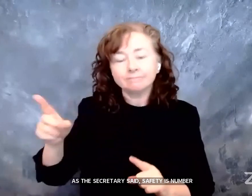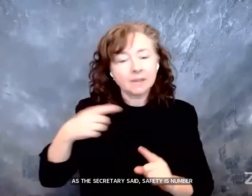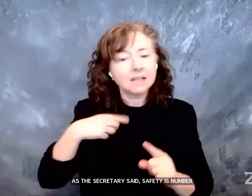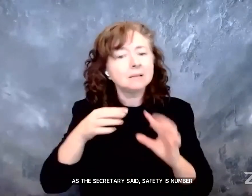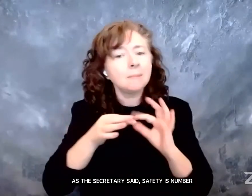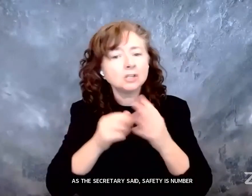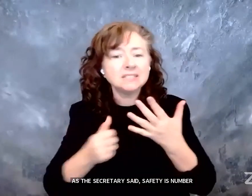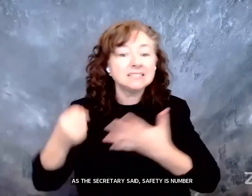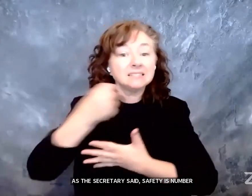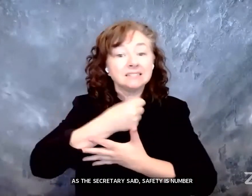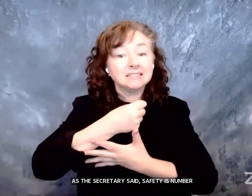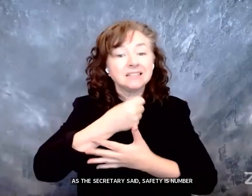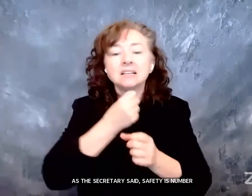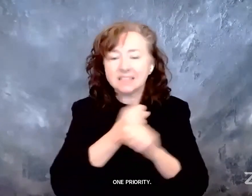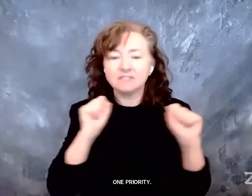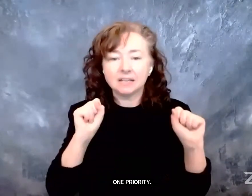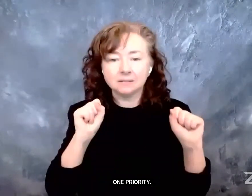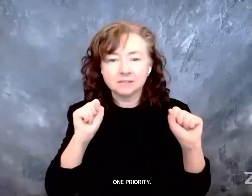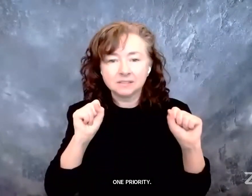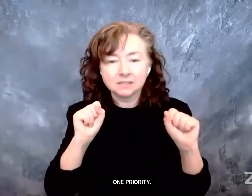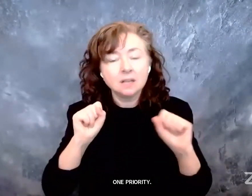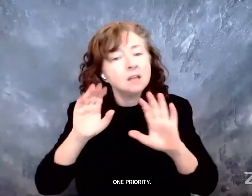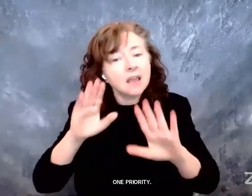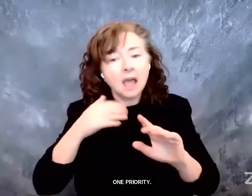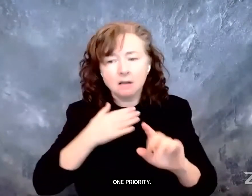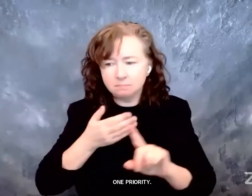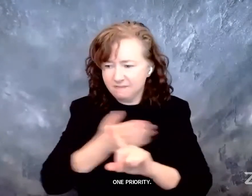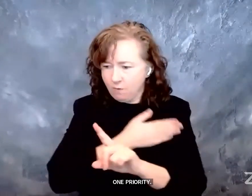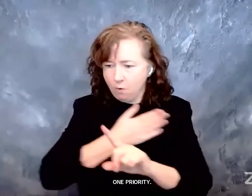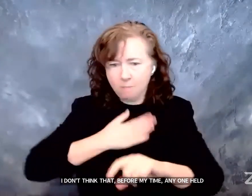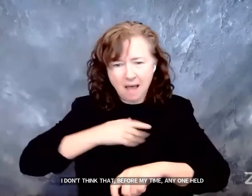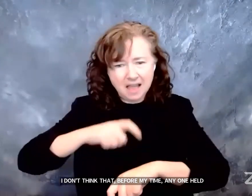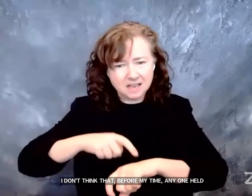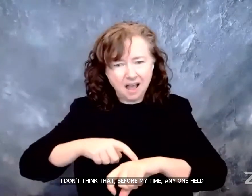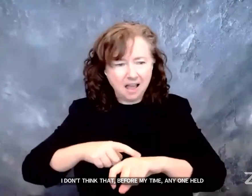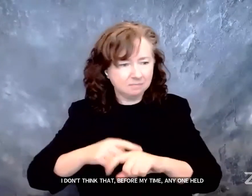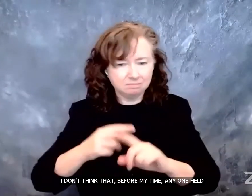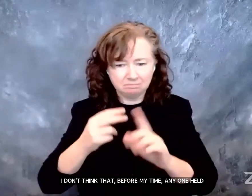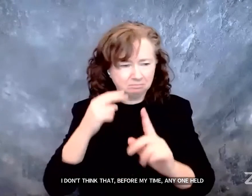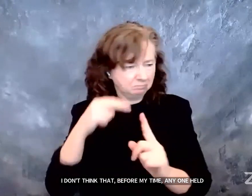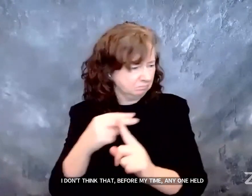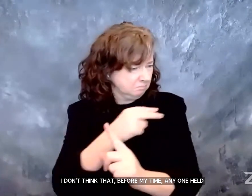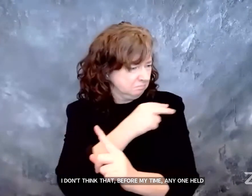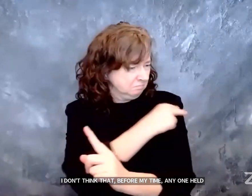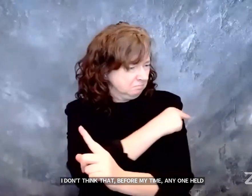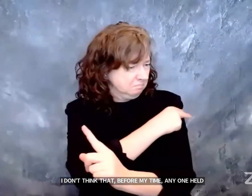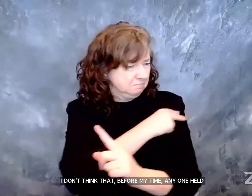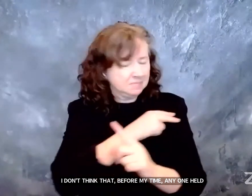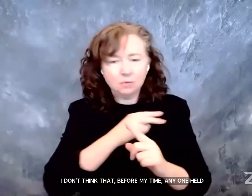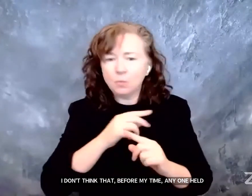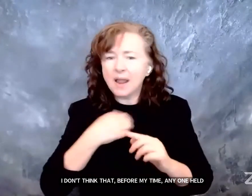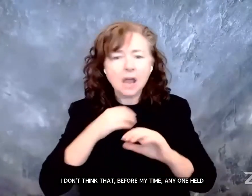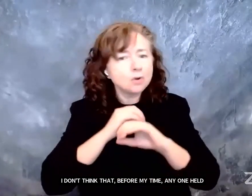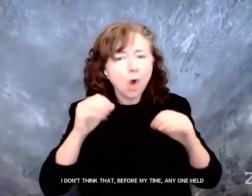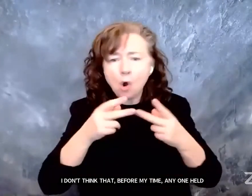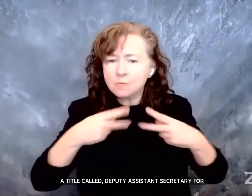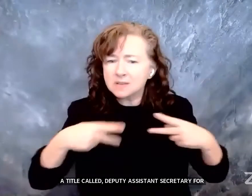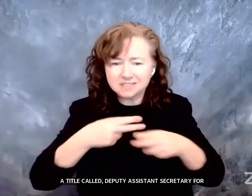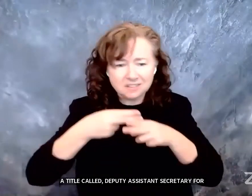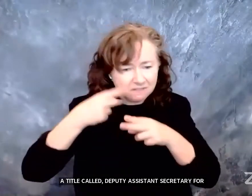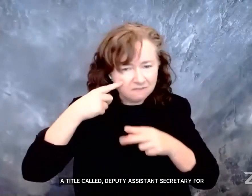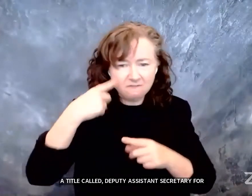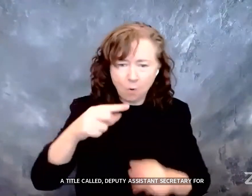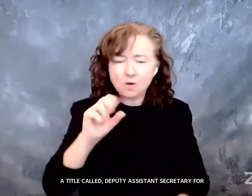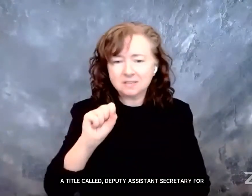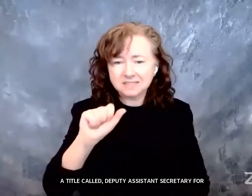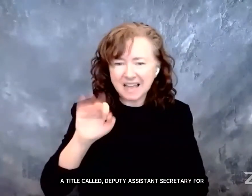before my time, anyone actually held a title that was called Deputy Assistant Secretary for Safety Policy. And it's